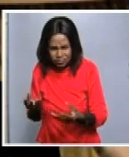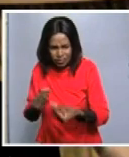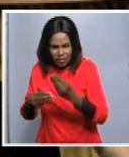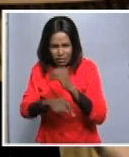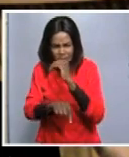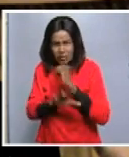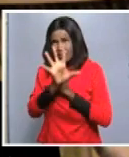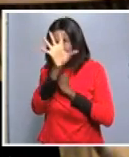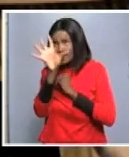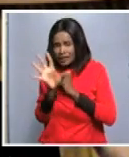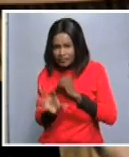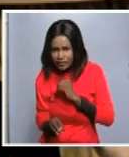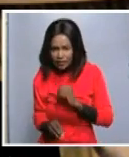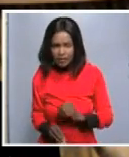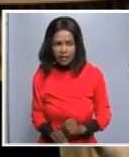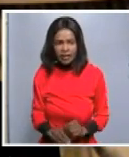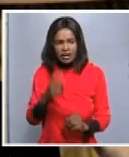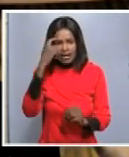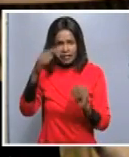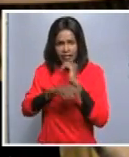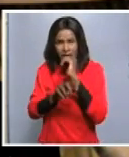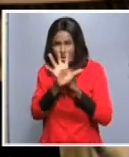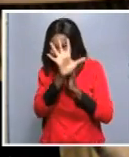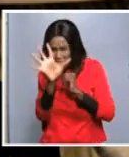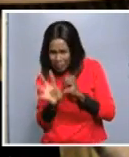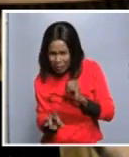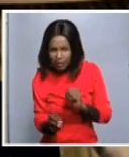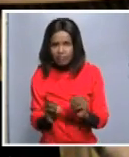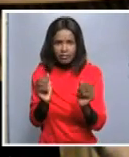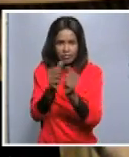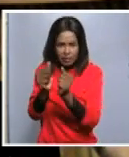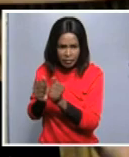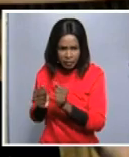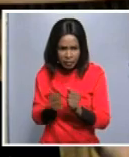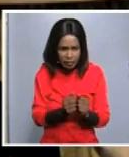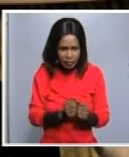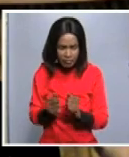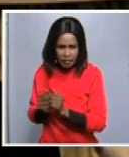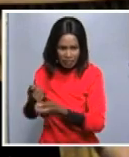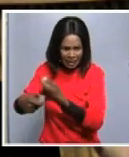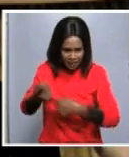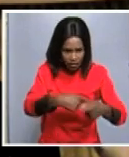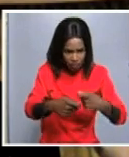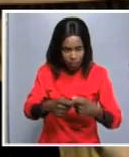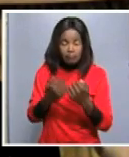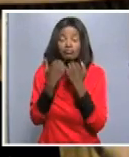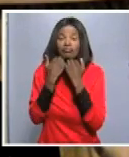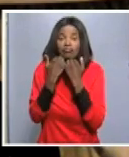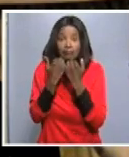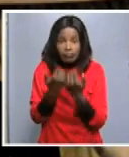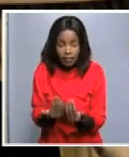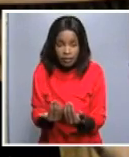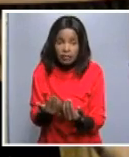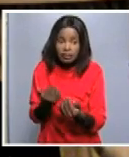we think intra-african trade offers a wonderful opportunity to both our countries and to the